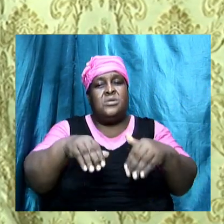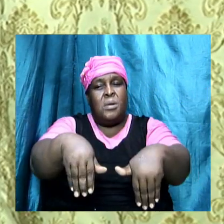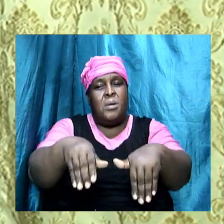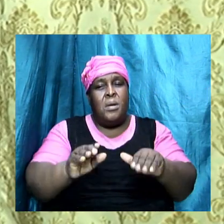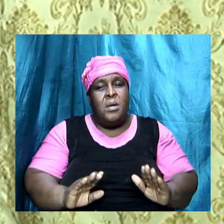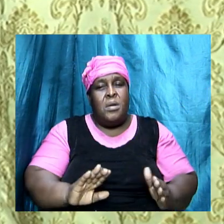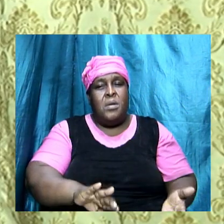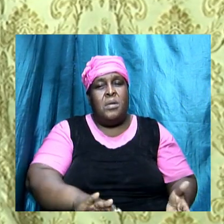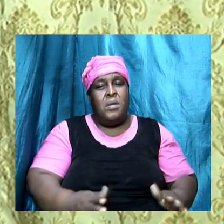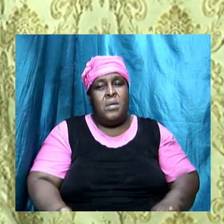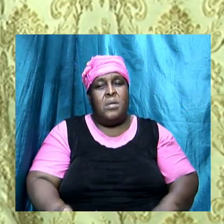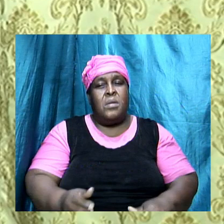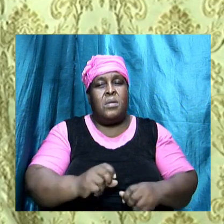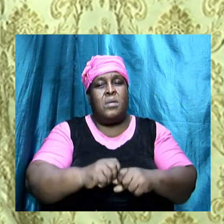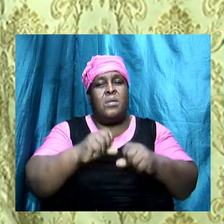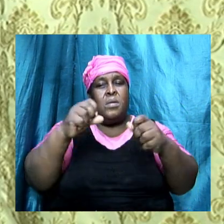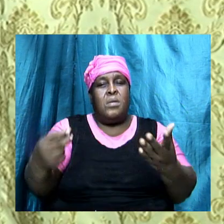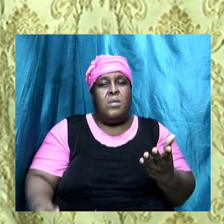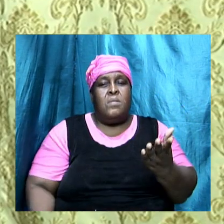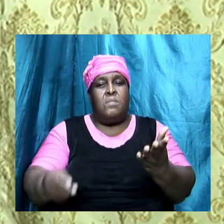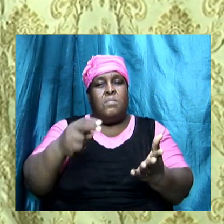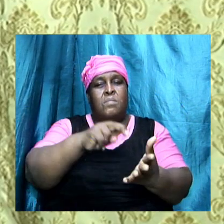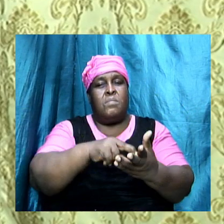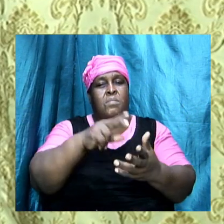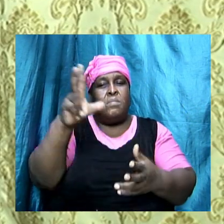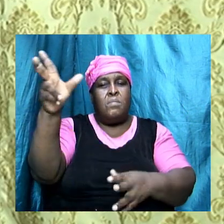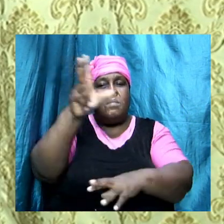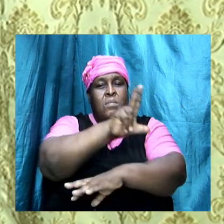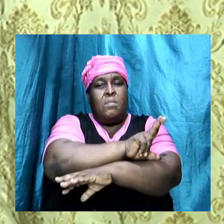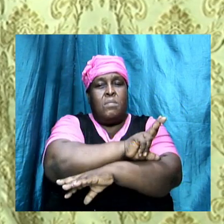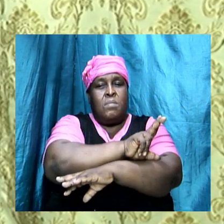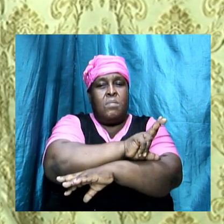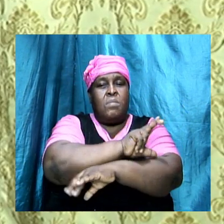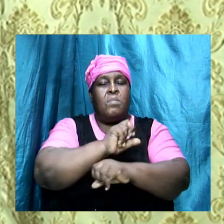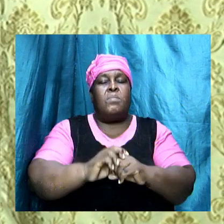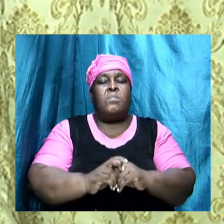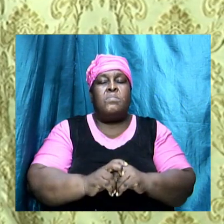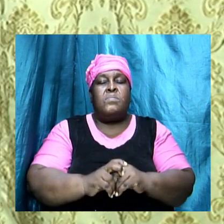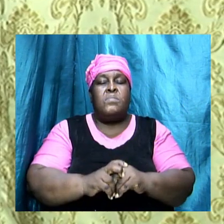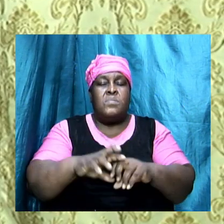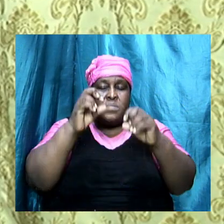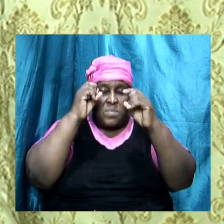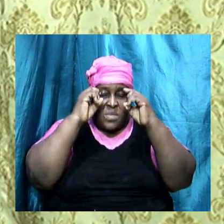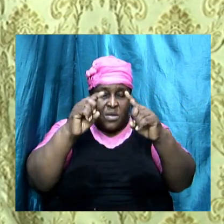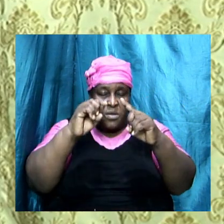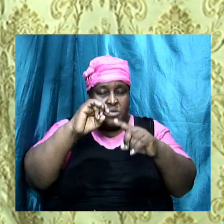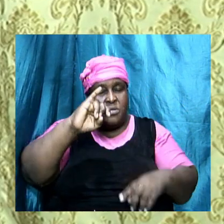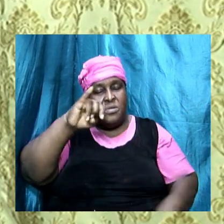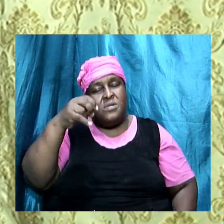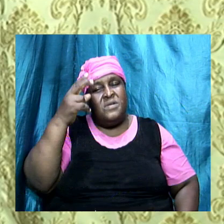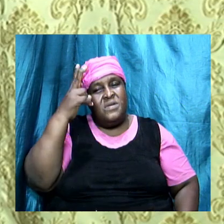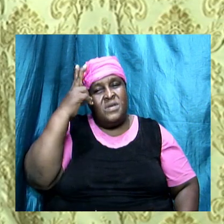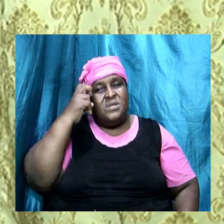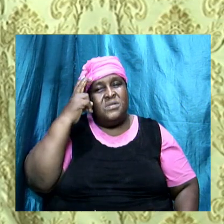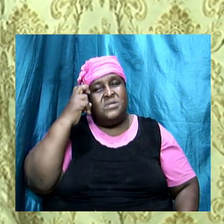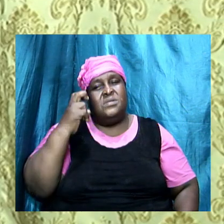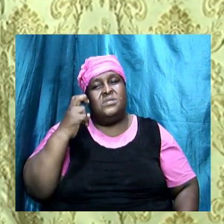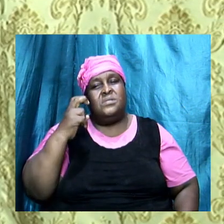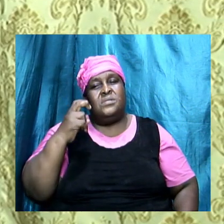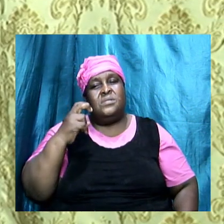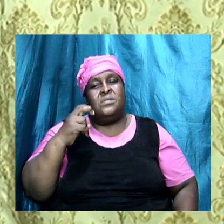died buried and rose again on the third day the doctrine of Jezebel one of the things it also does is to